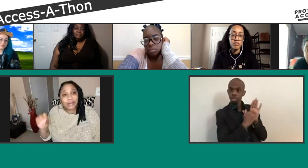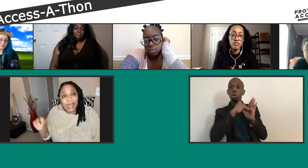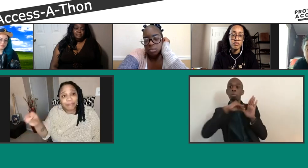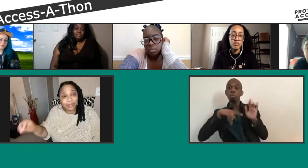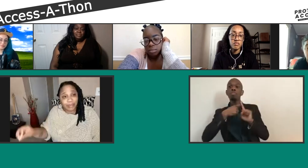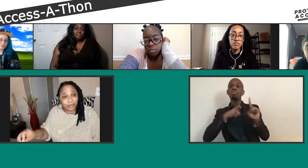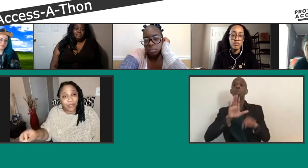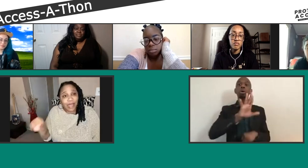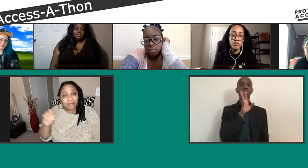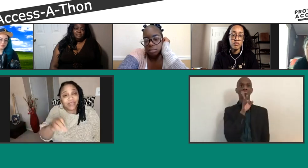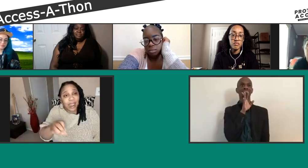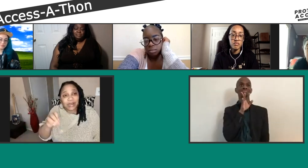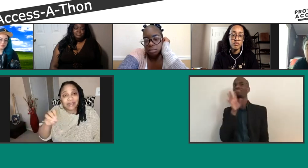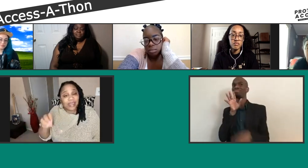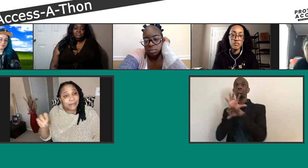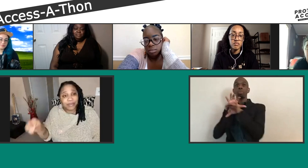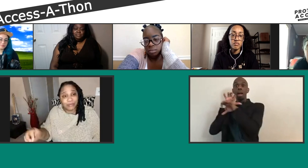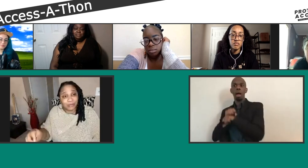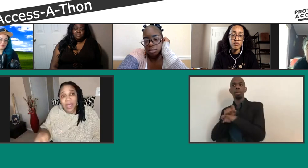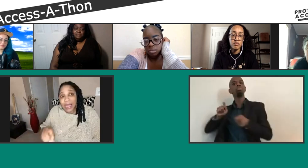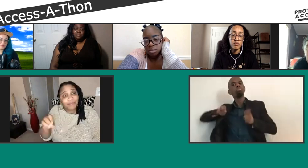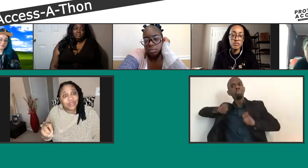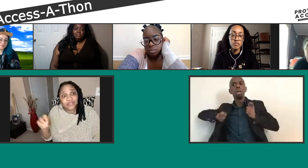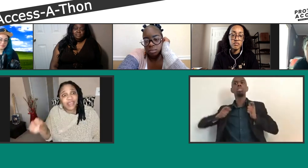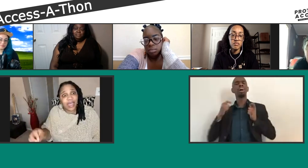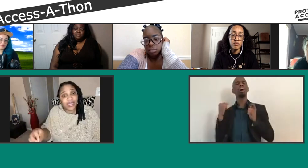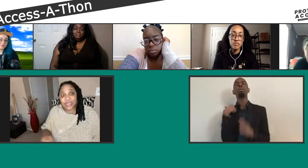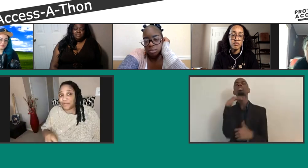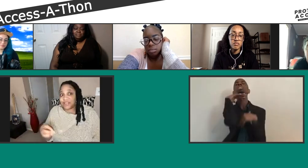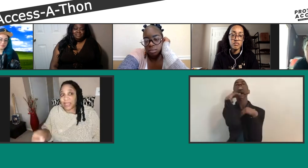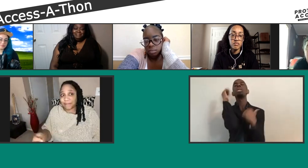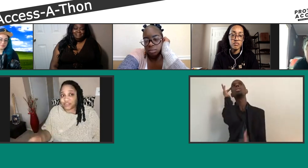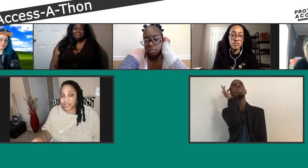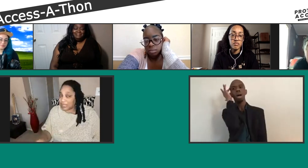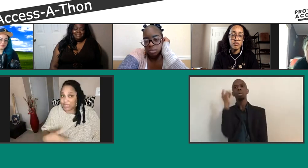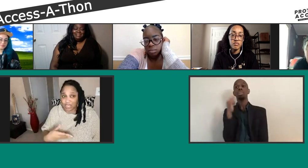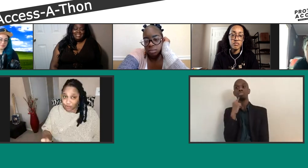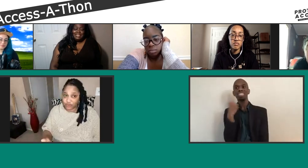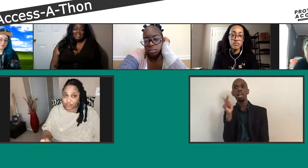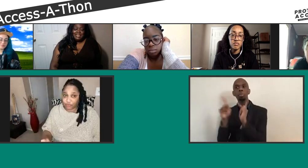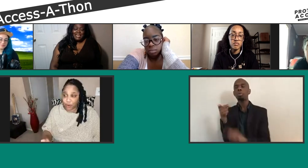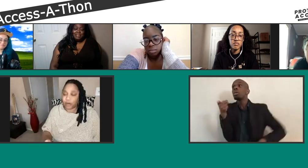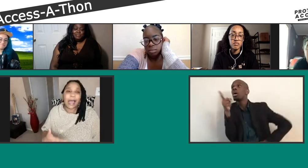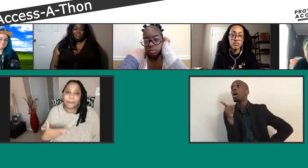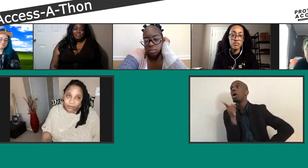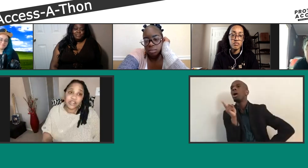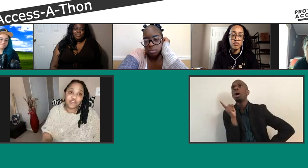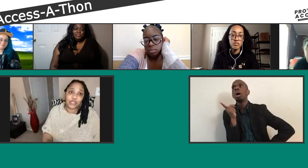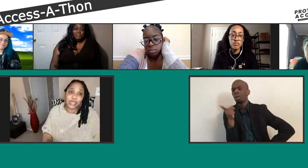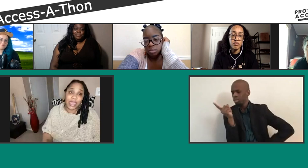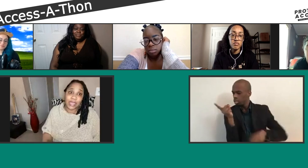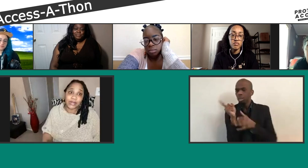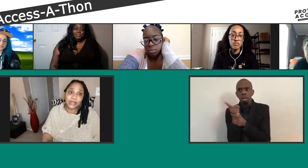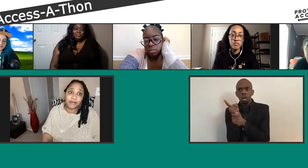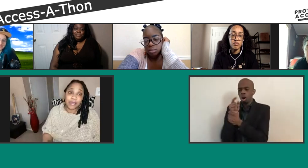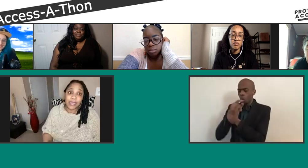tired of blocking people. I'm tired of telling people. I'm just tired. Can we stop the shit? Can you use a different word? I'm pretty sure